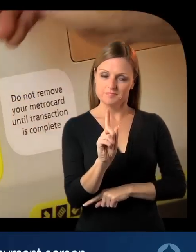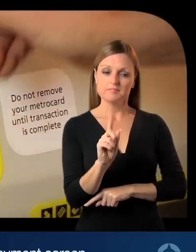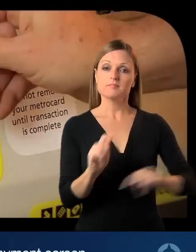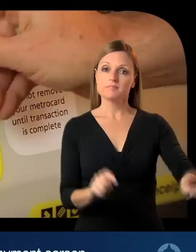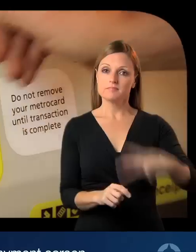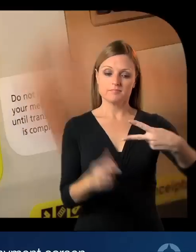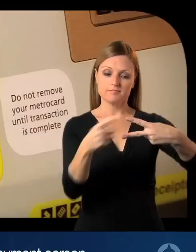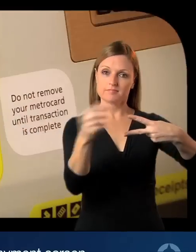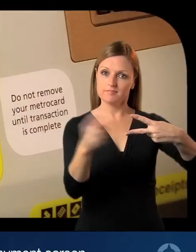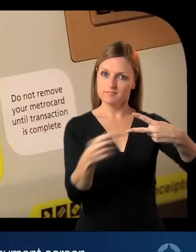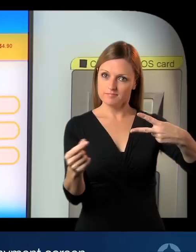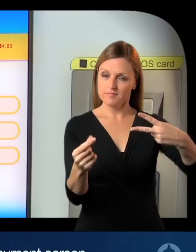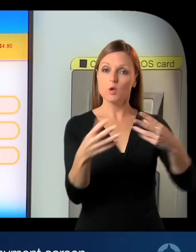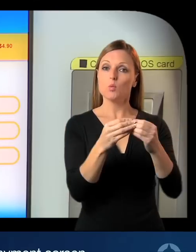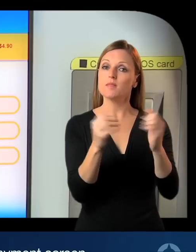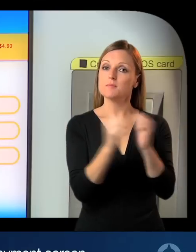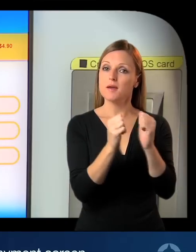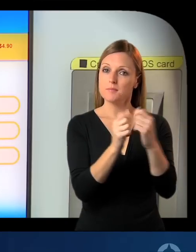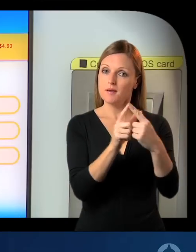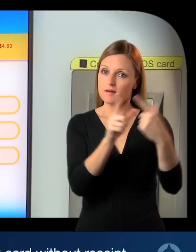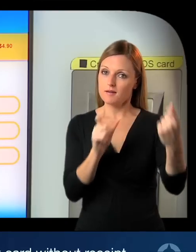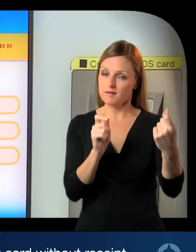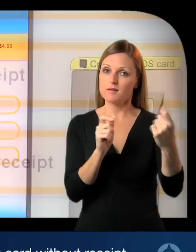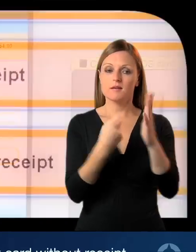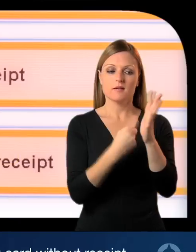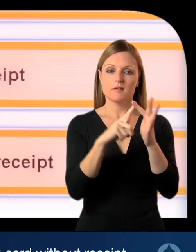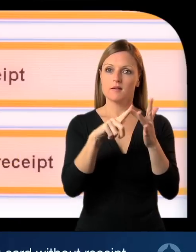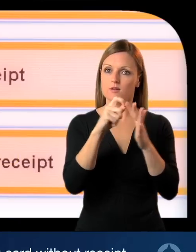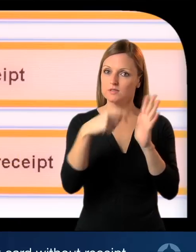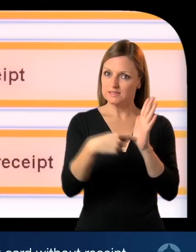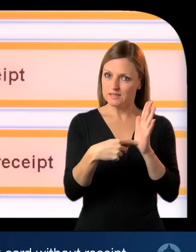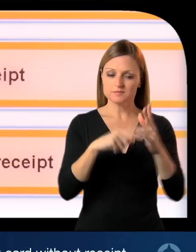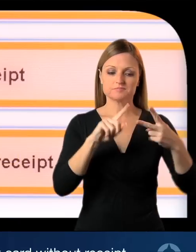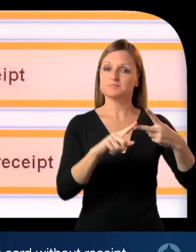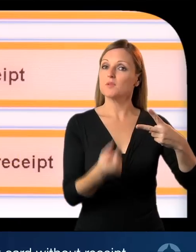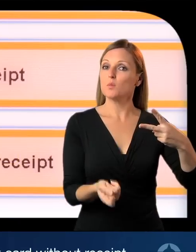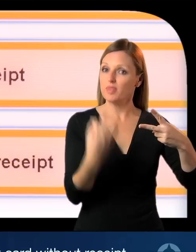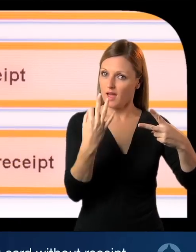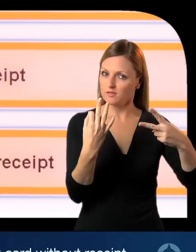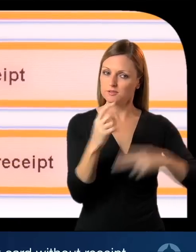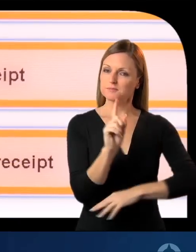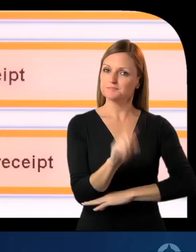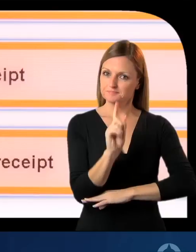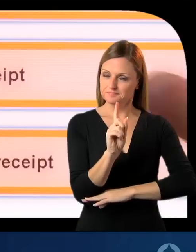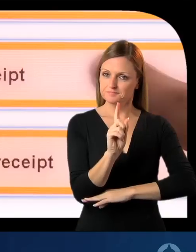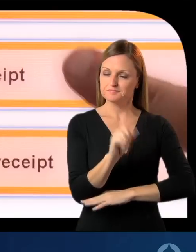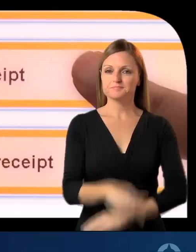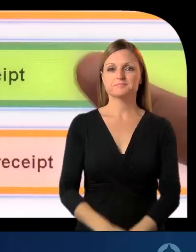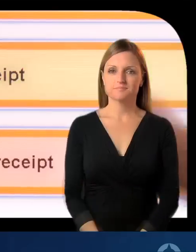using FPOS, at the payment screen select either bank card with receipt or bank card without receipt.